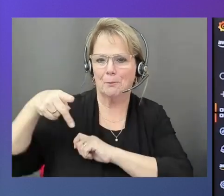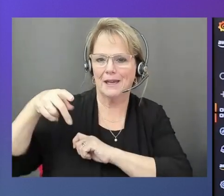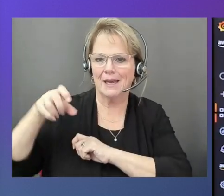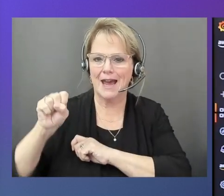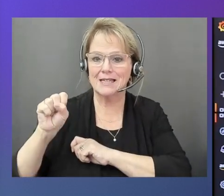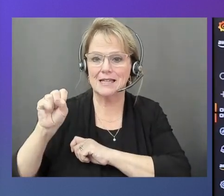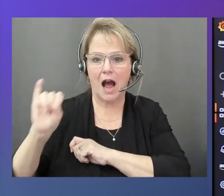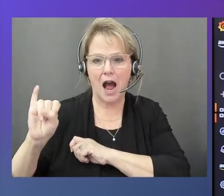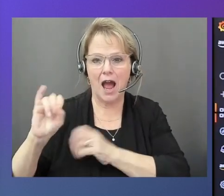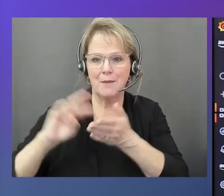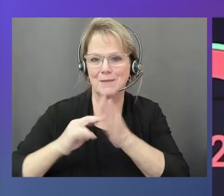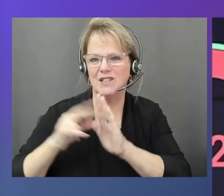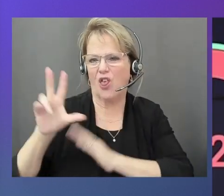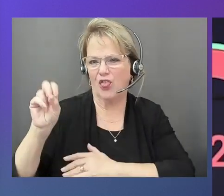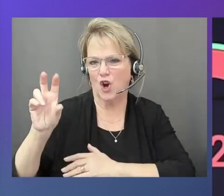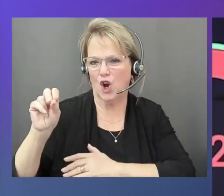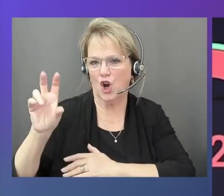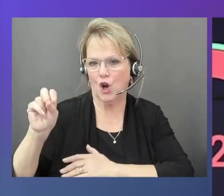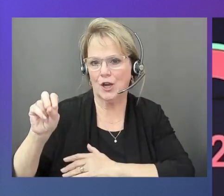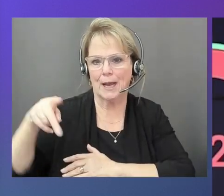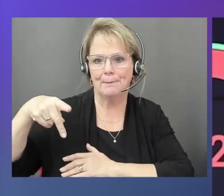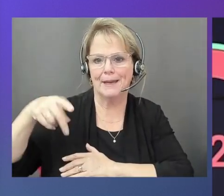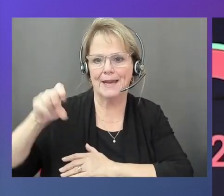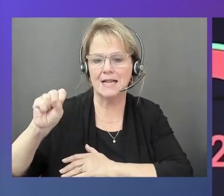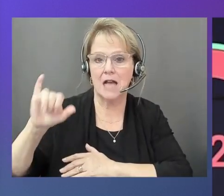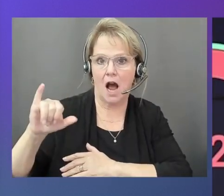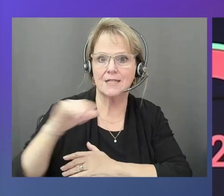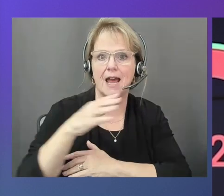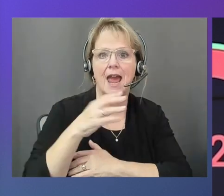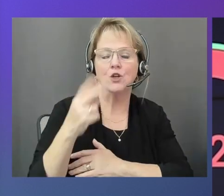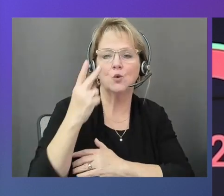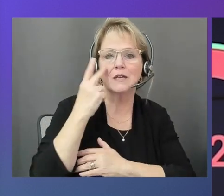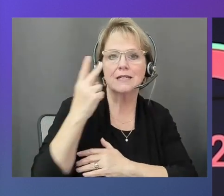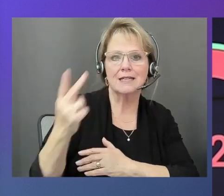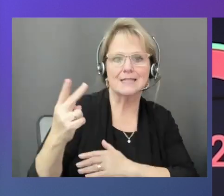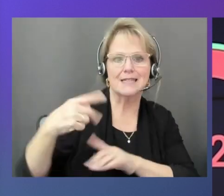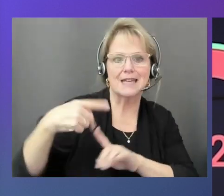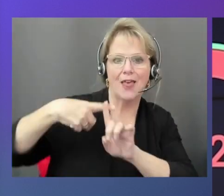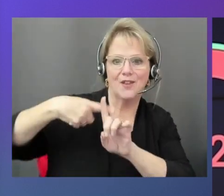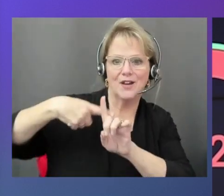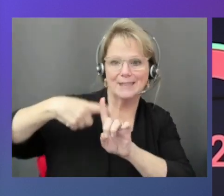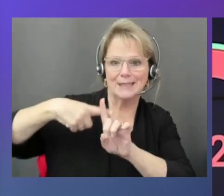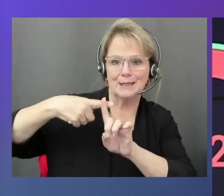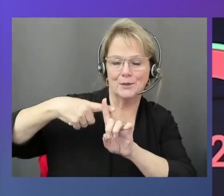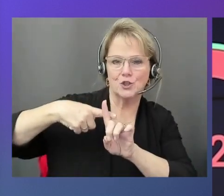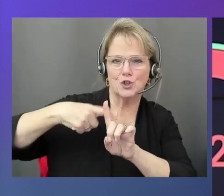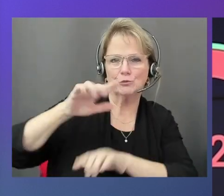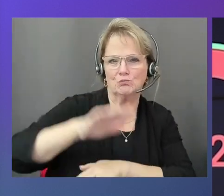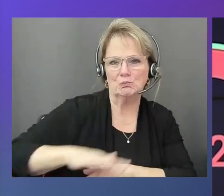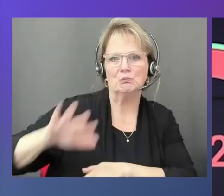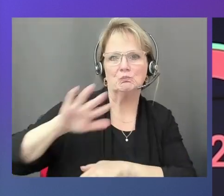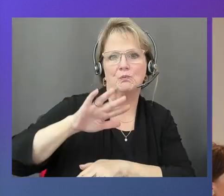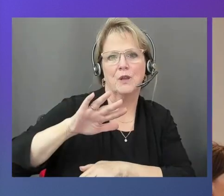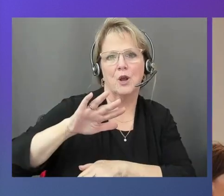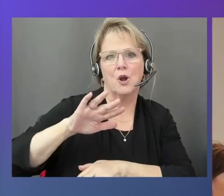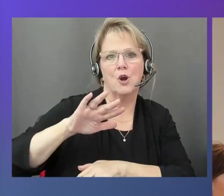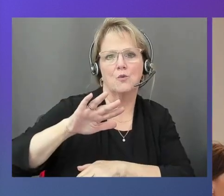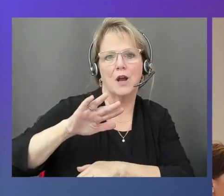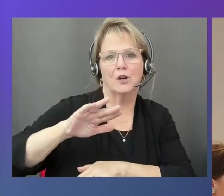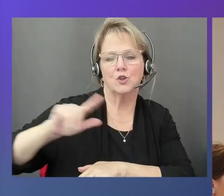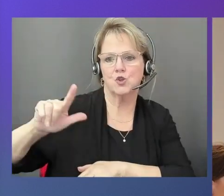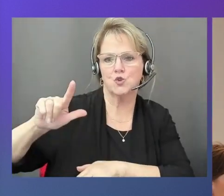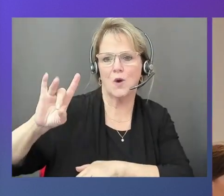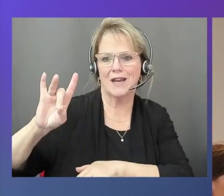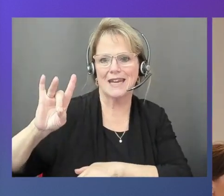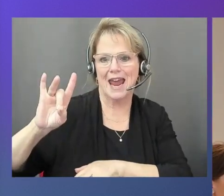you can see the, the L temperature is about, around 28 degrees C. So